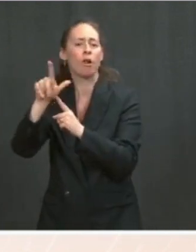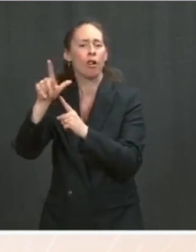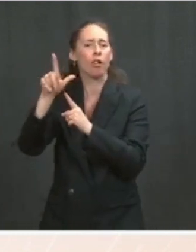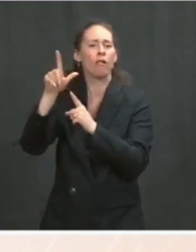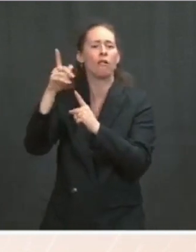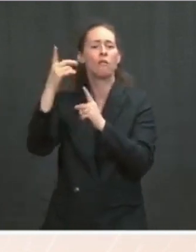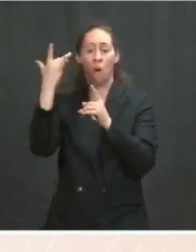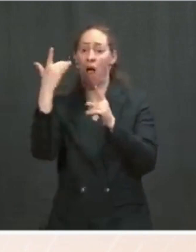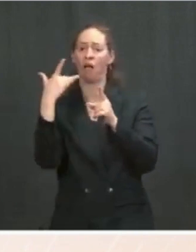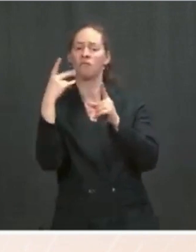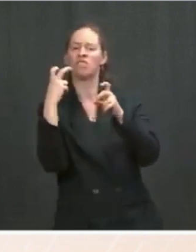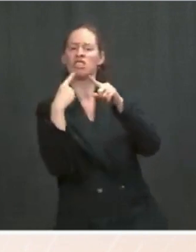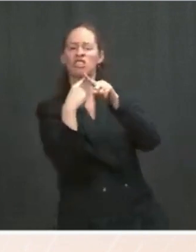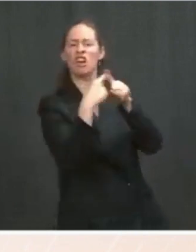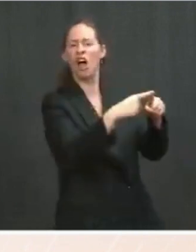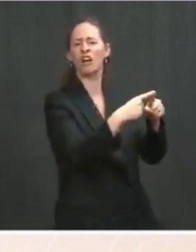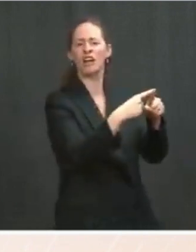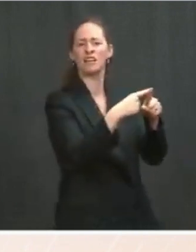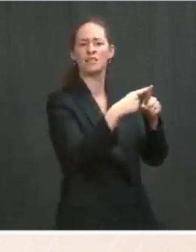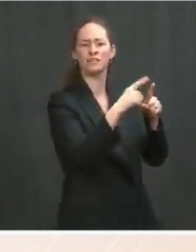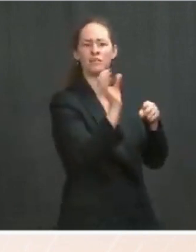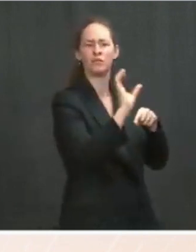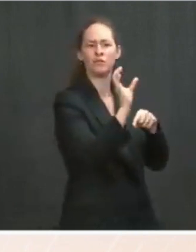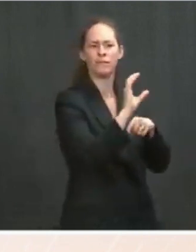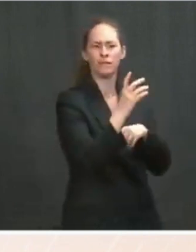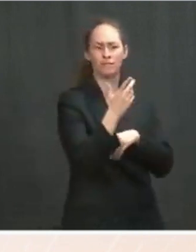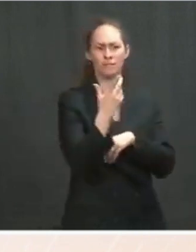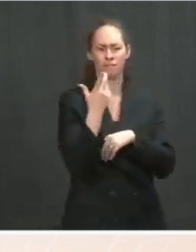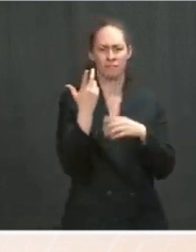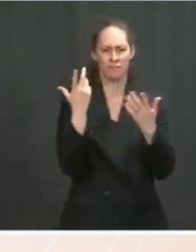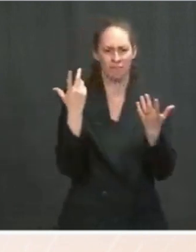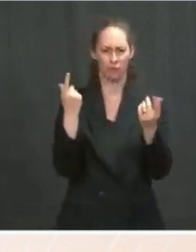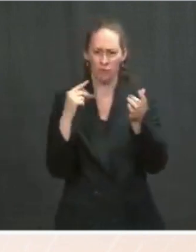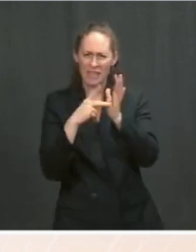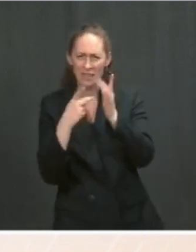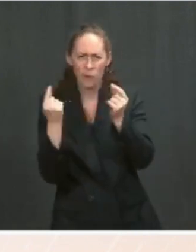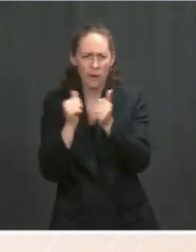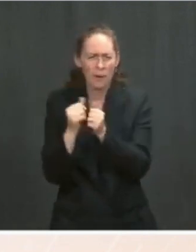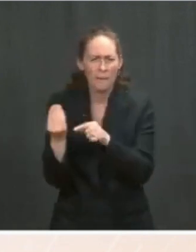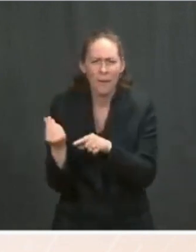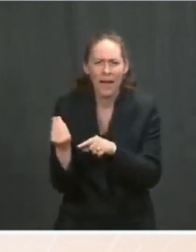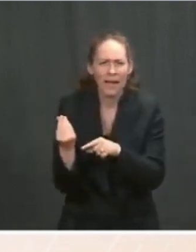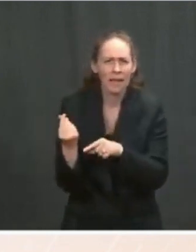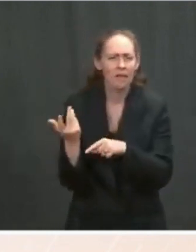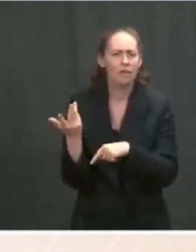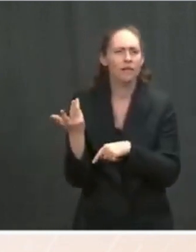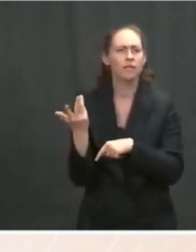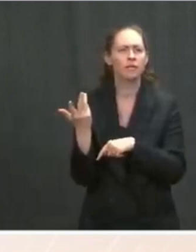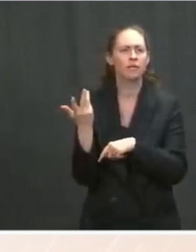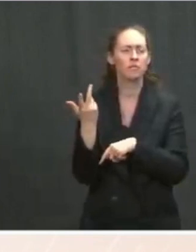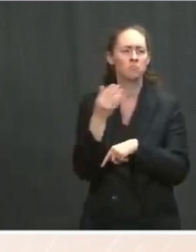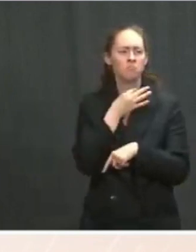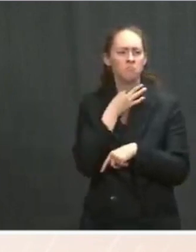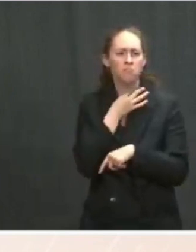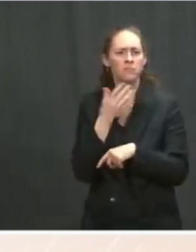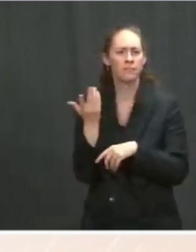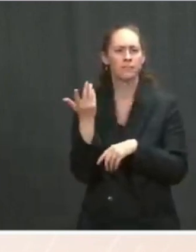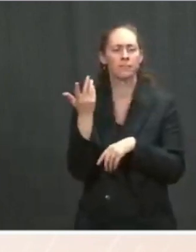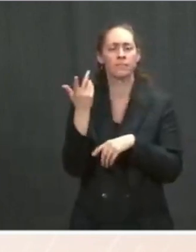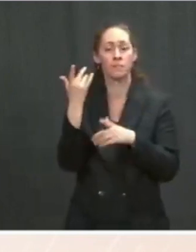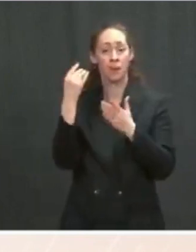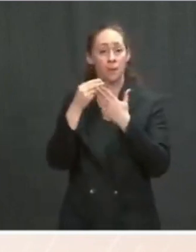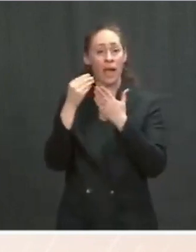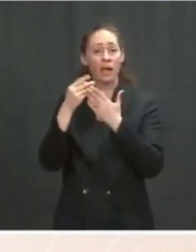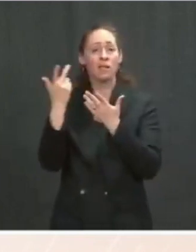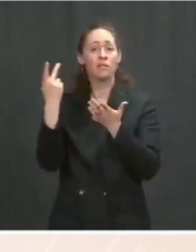What's he going to do with the money? He wants to use it for programs for, my